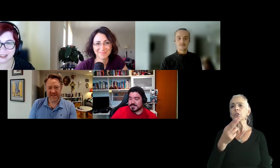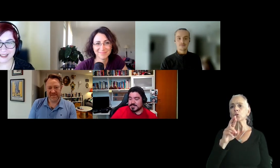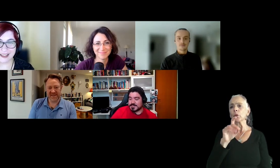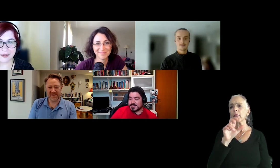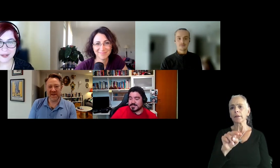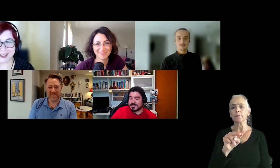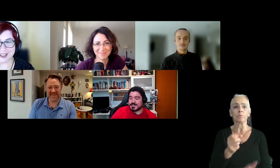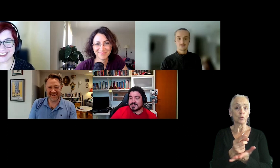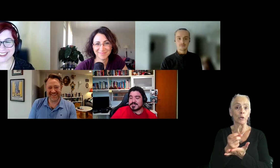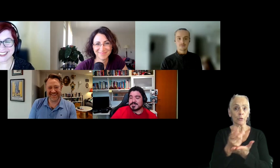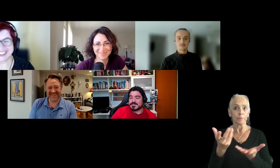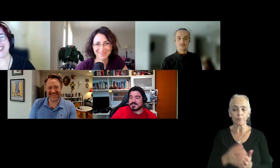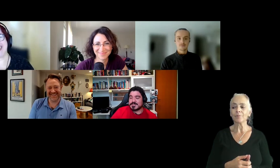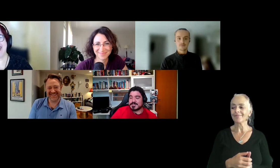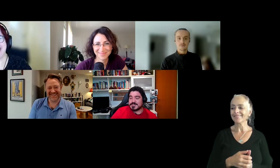Yes. Look for Rich.